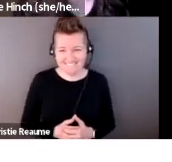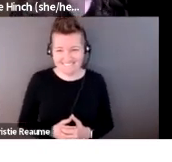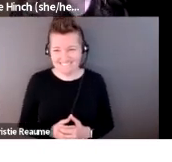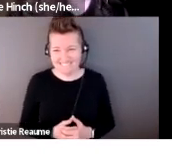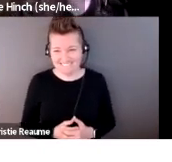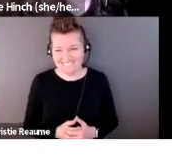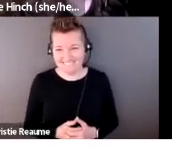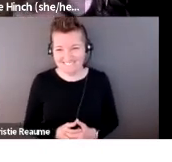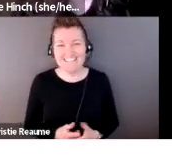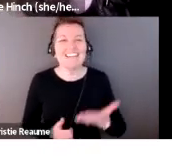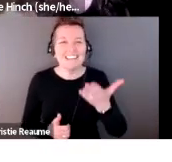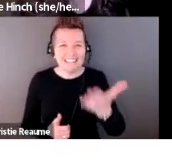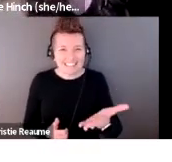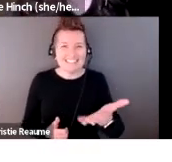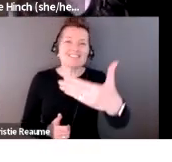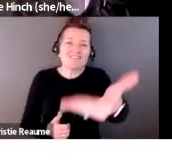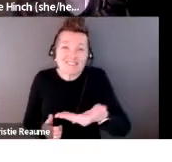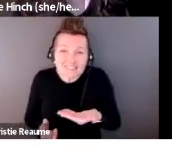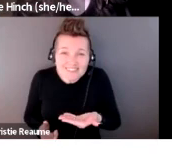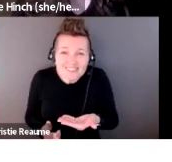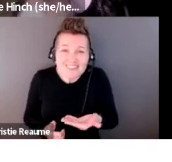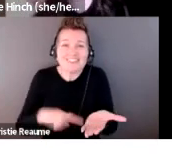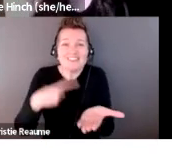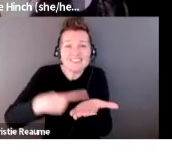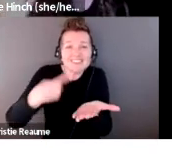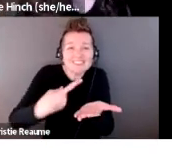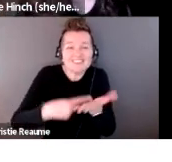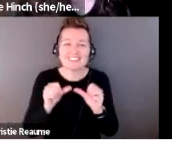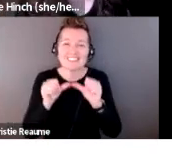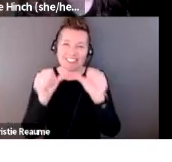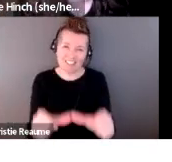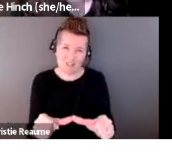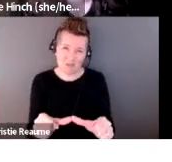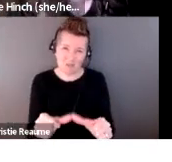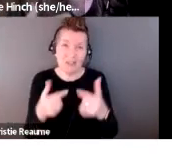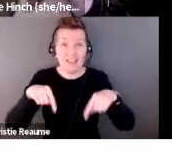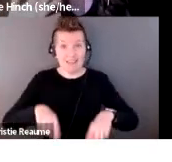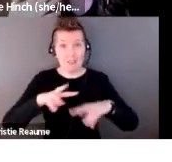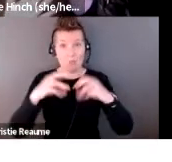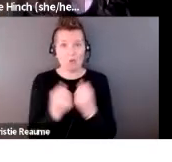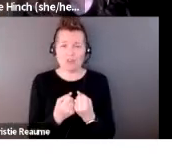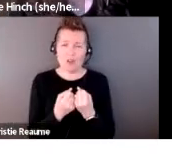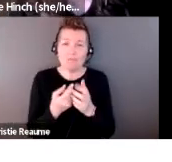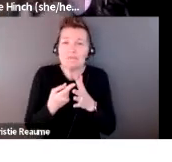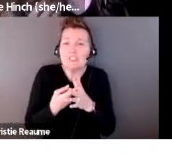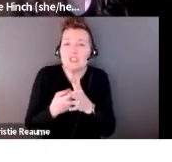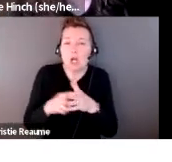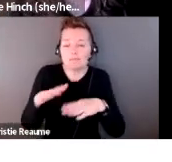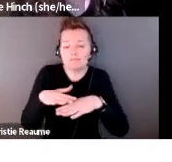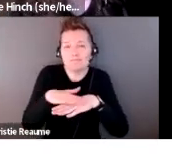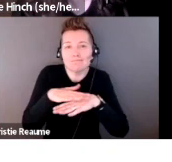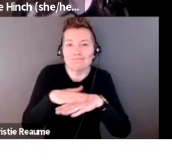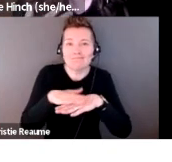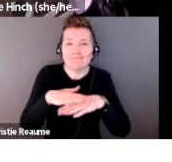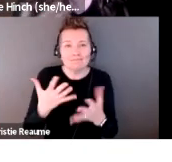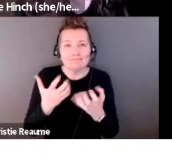conversation going. This is just the start, right? I want to thank the artists for being so open and generous